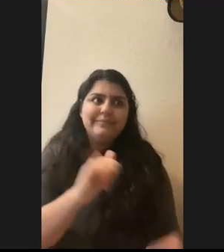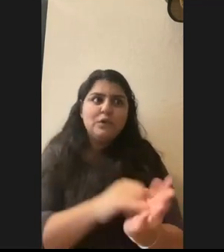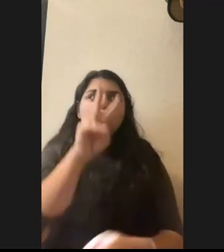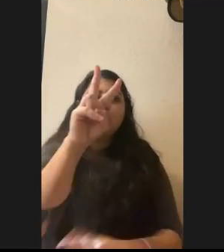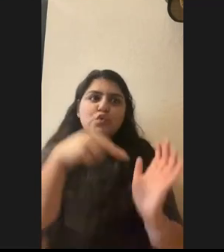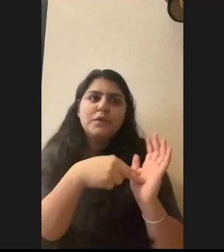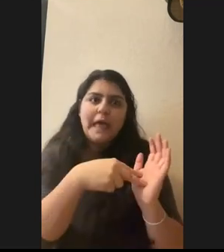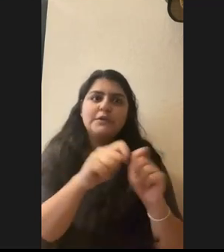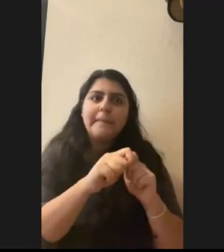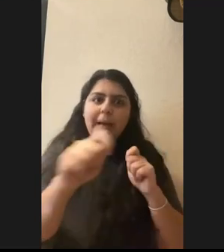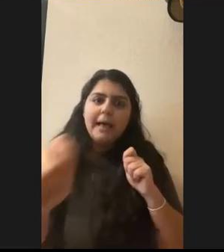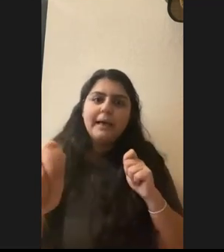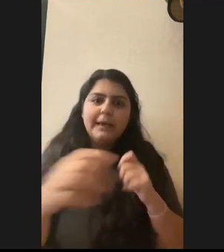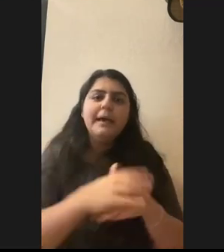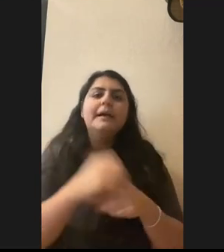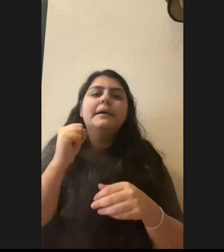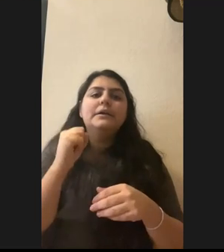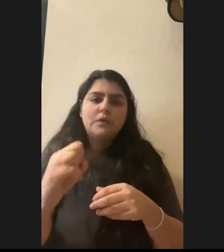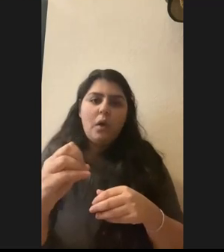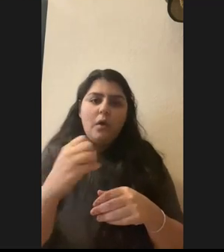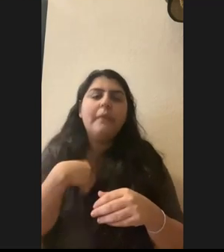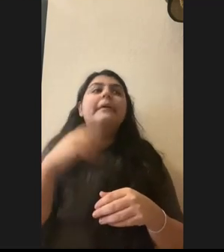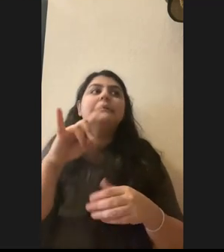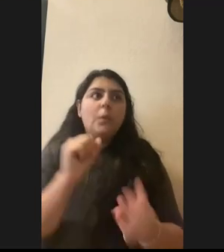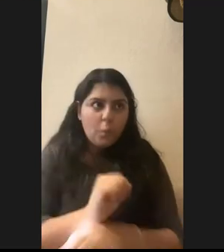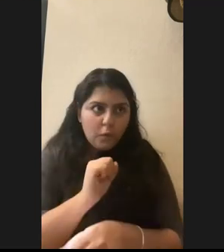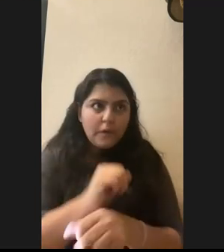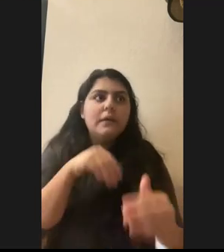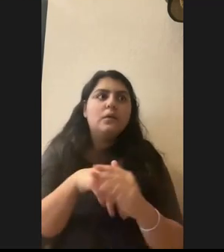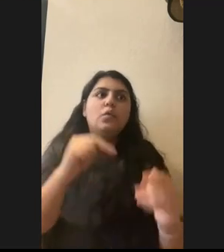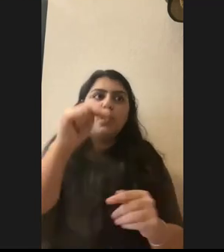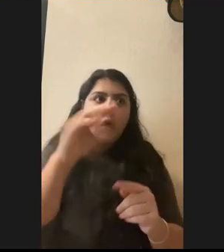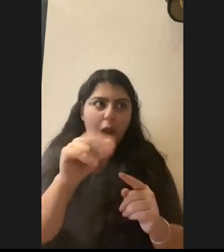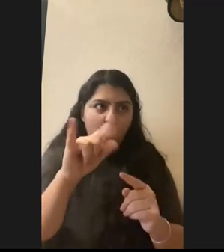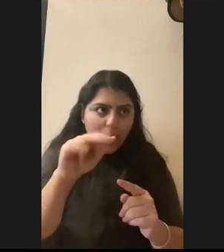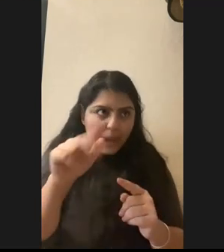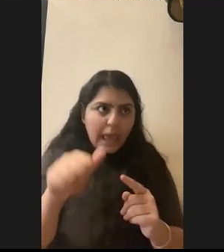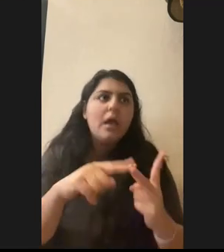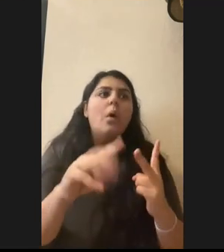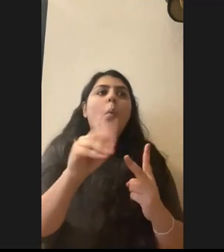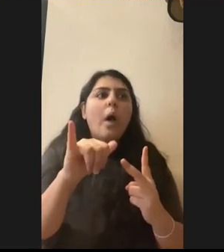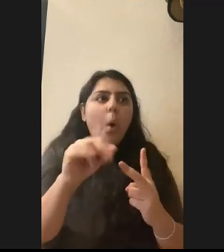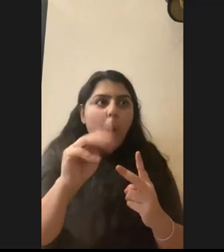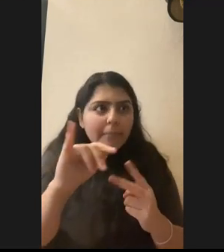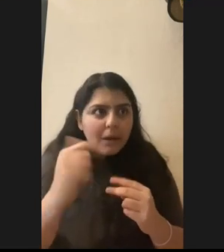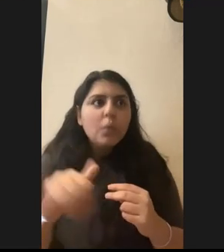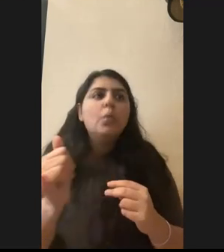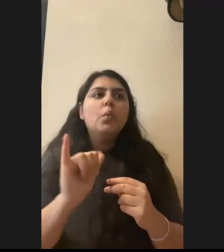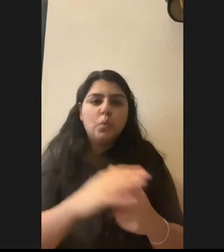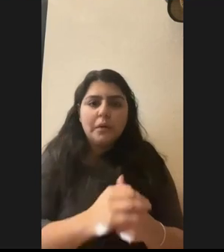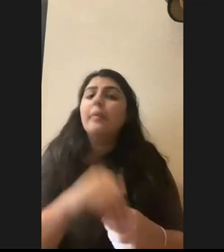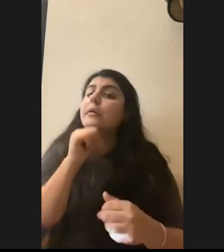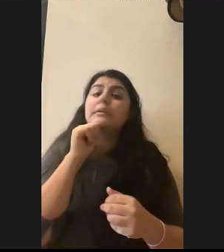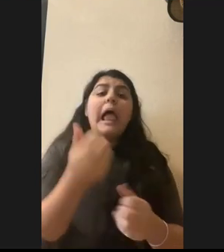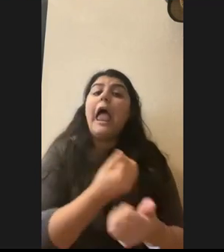Um, uh, and then I've done work in North Carolina. I've done work in Wyoming. Um, so not everybody